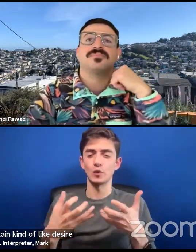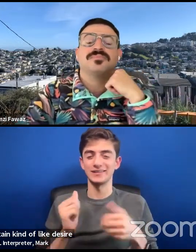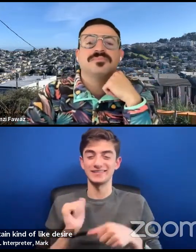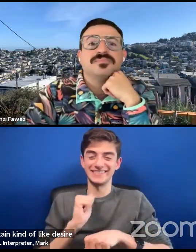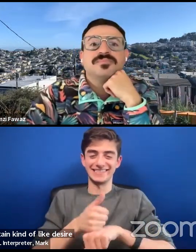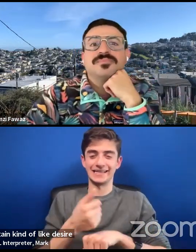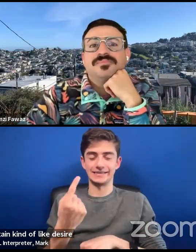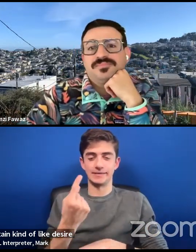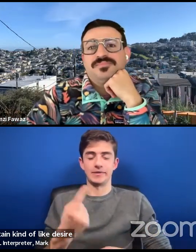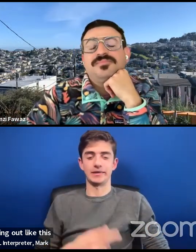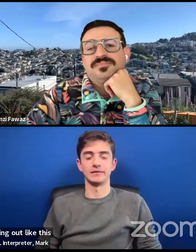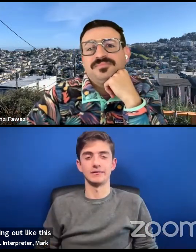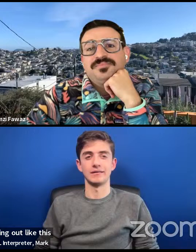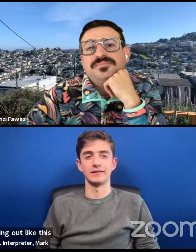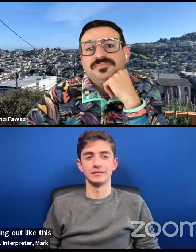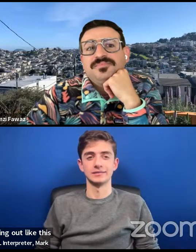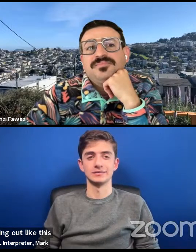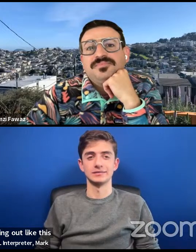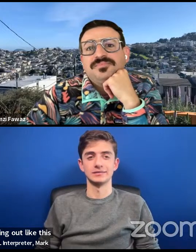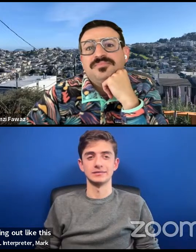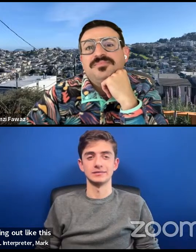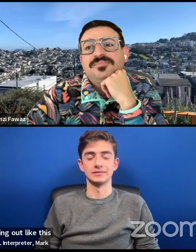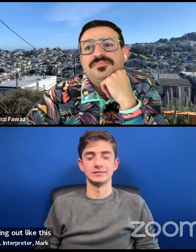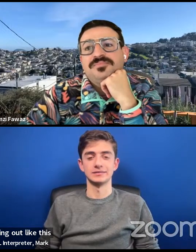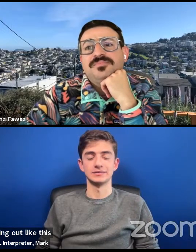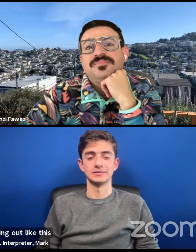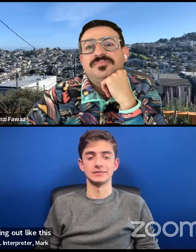this is, this group of people.